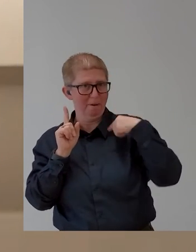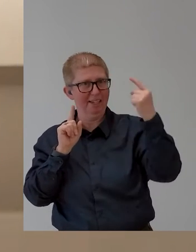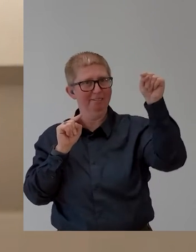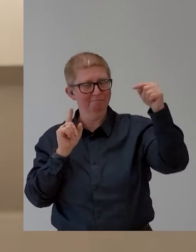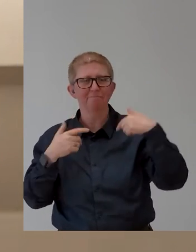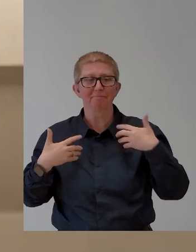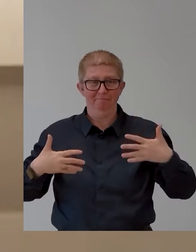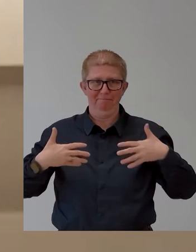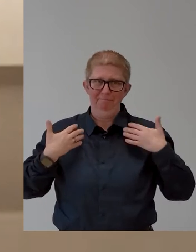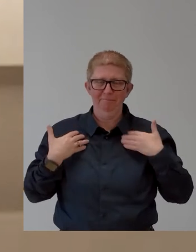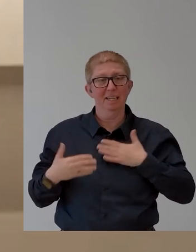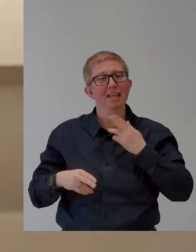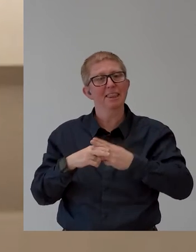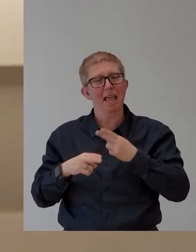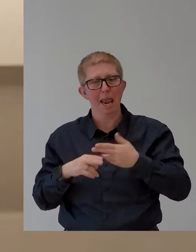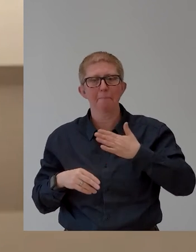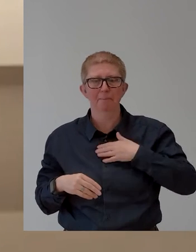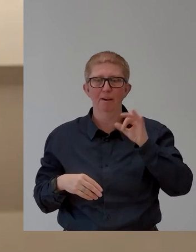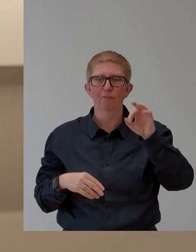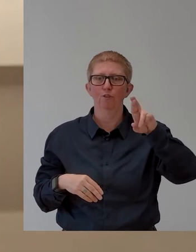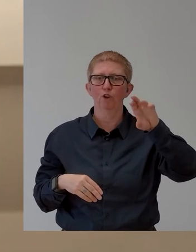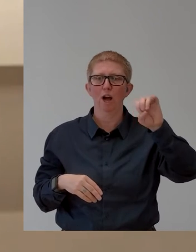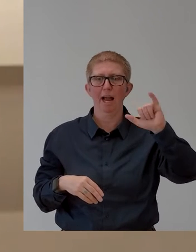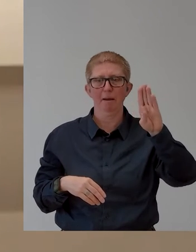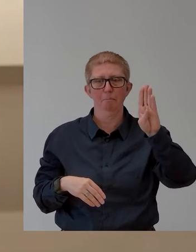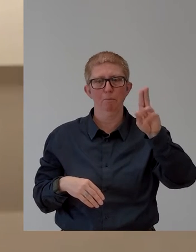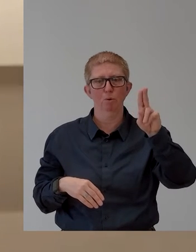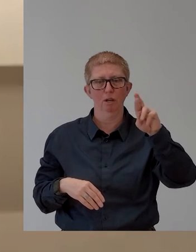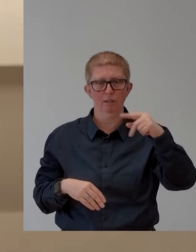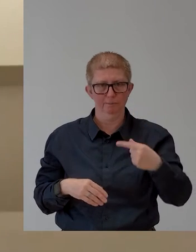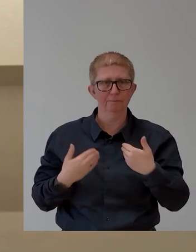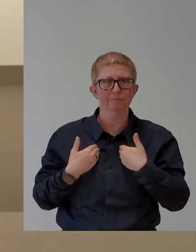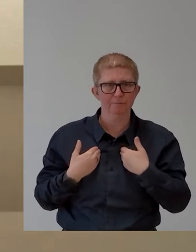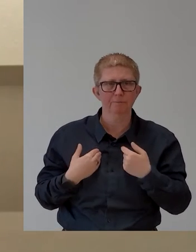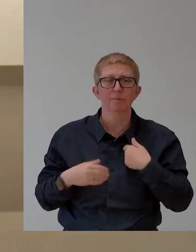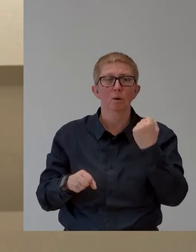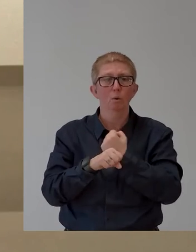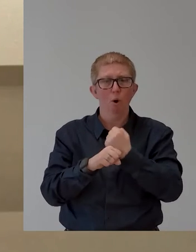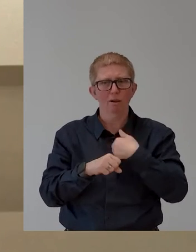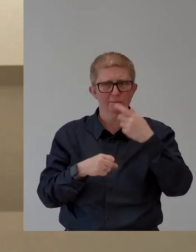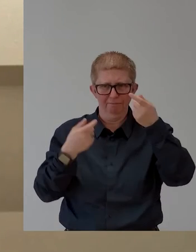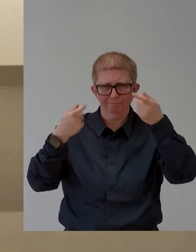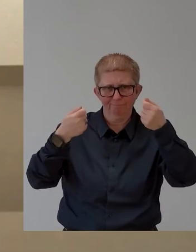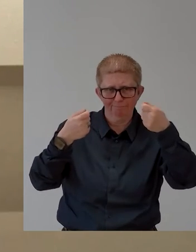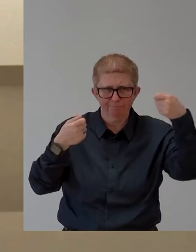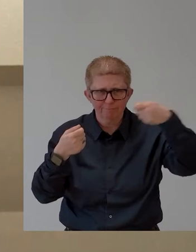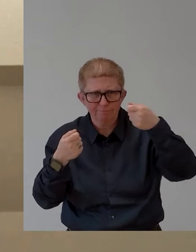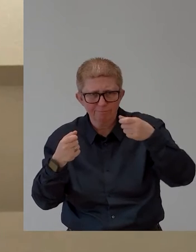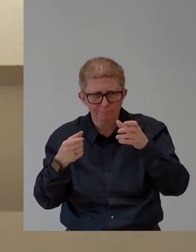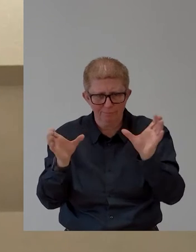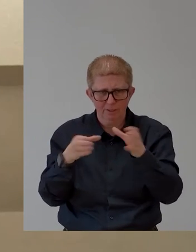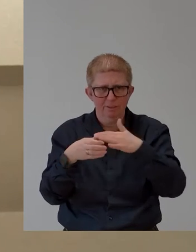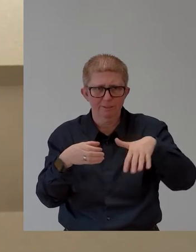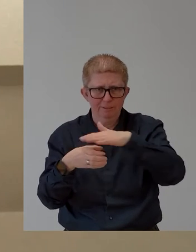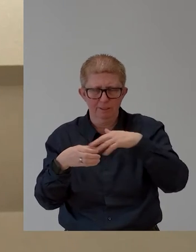-founder and managing director of the Financing Agency for Social Entrepreneurship. We have set up together with Ashoka Germany to basically support